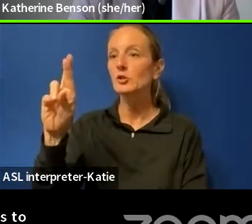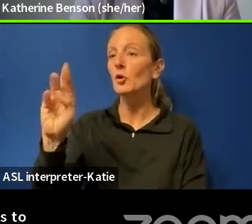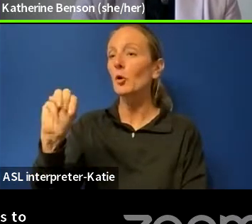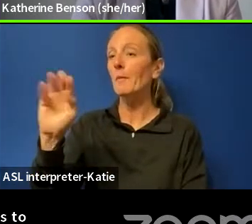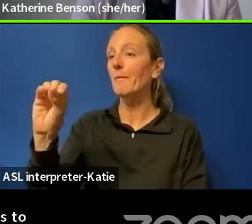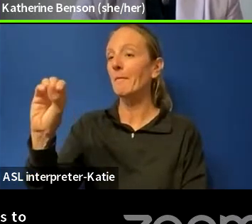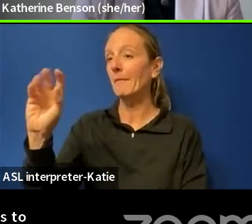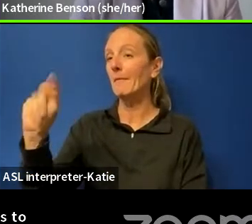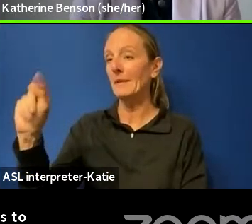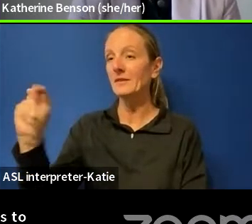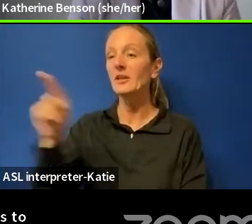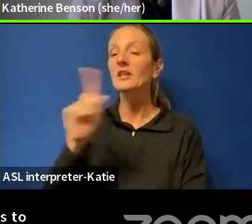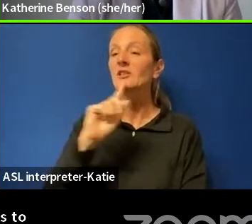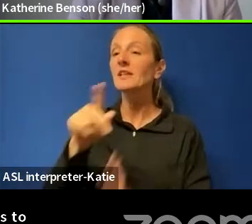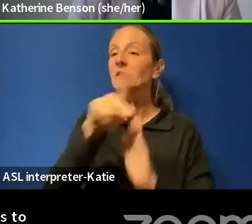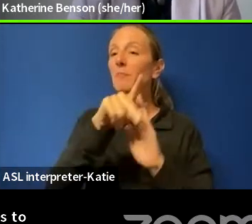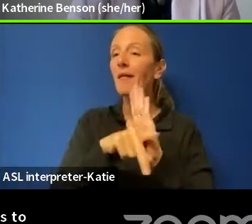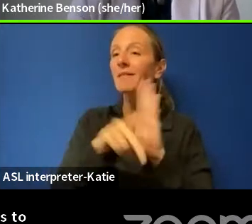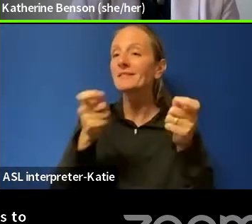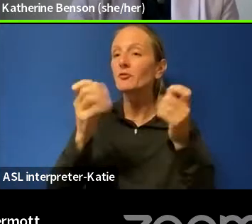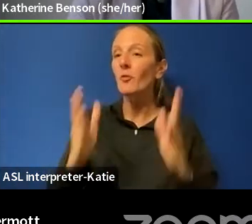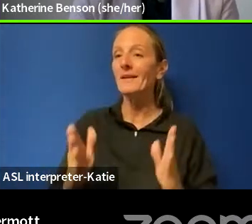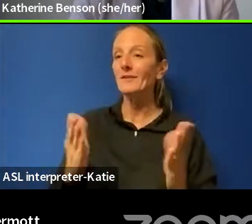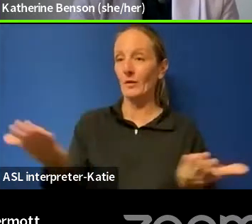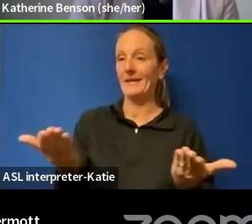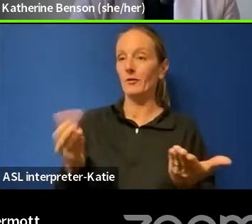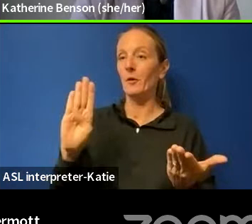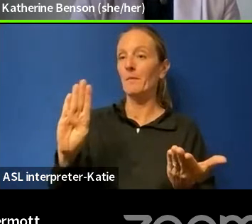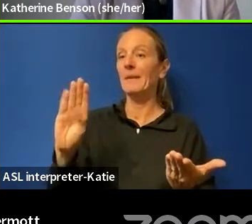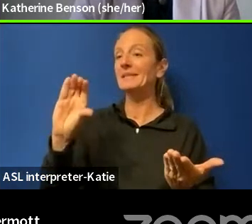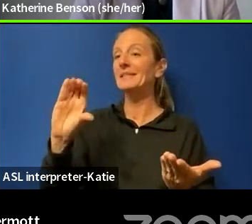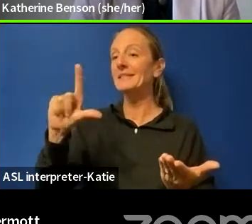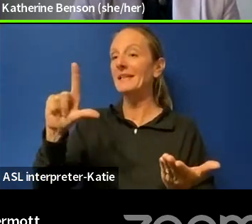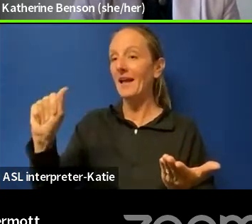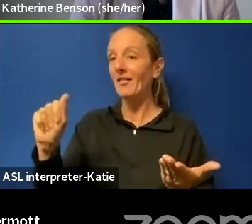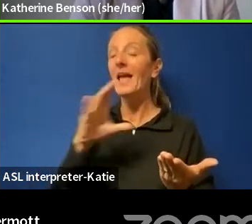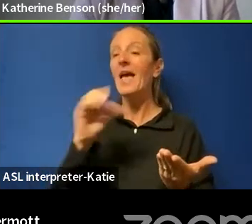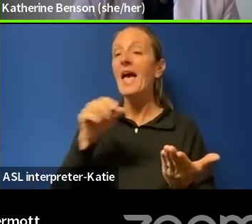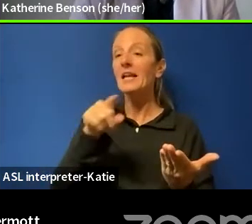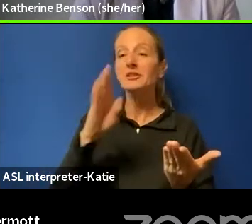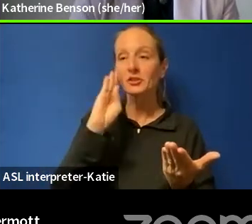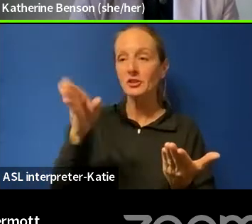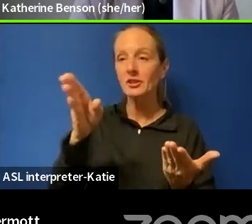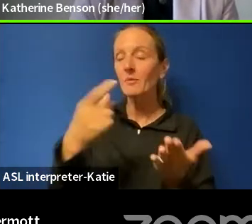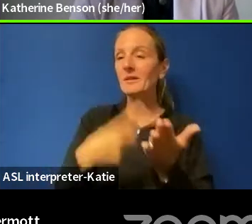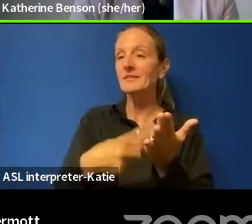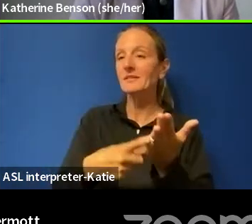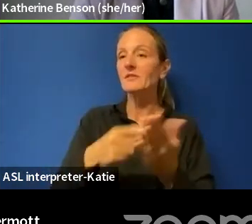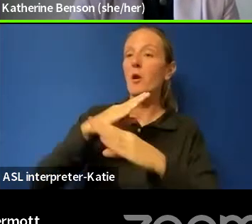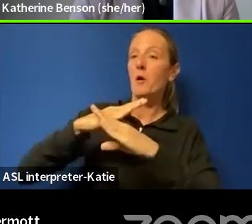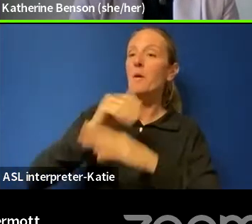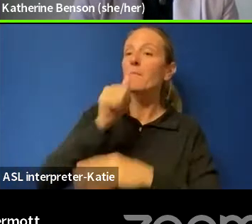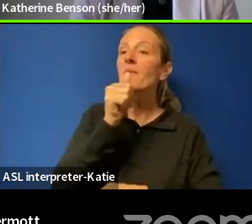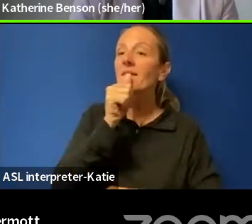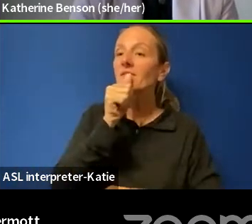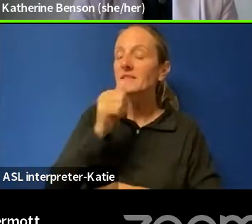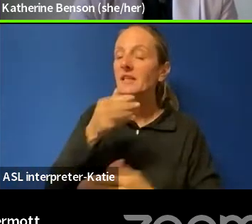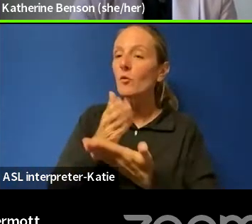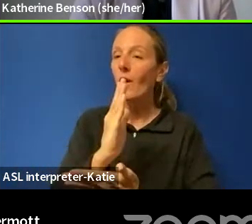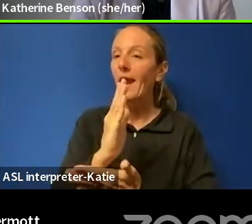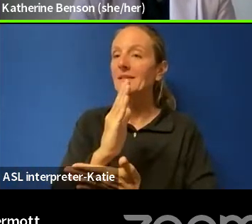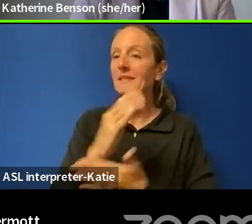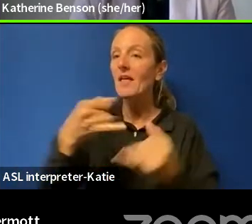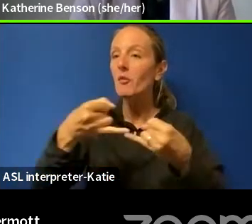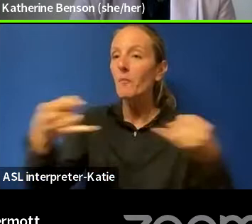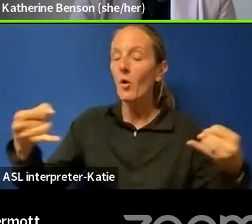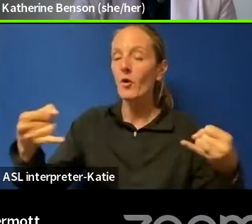director here at the BCCLA and will be speaking about privacy rights at our border, including the most recent bills going through the Canadian